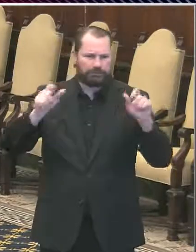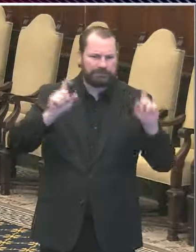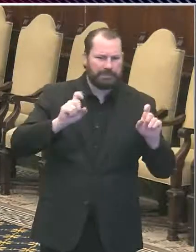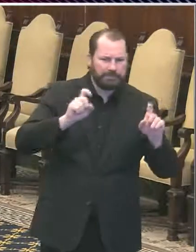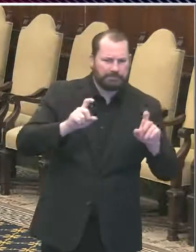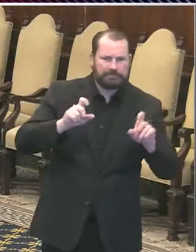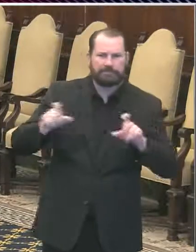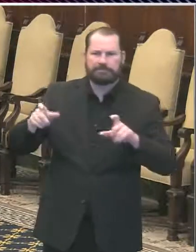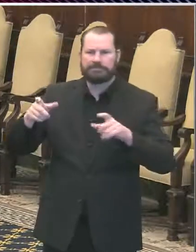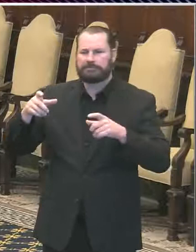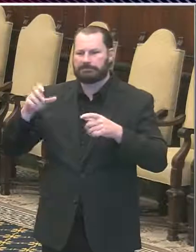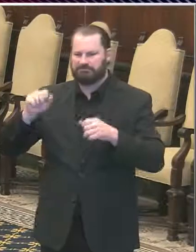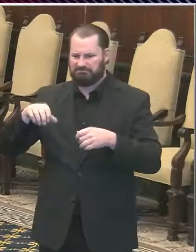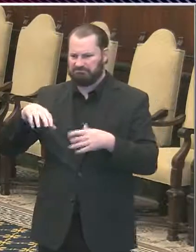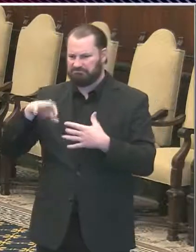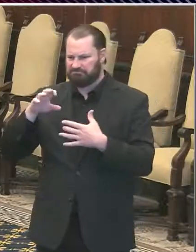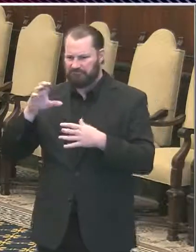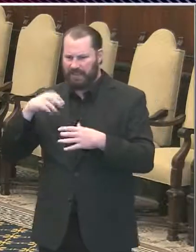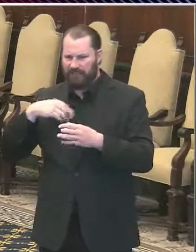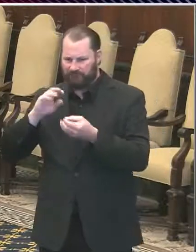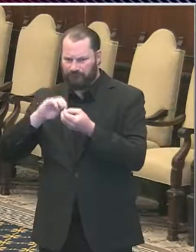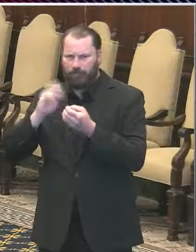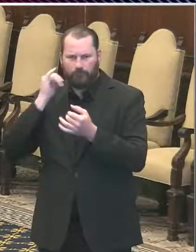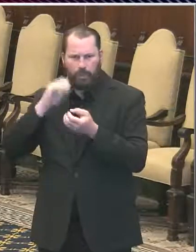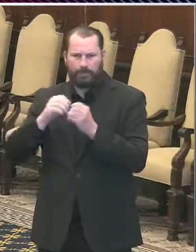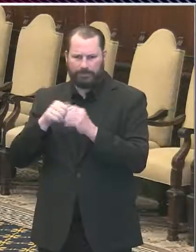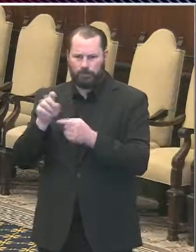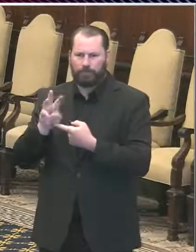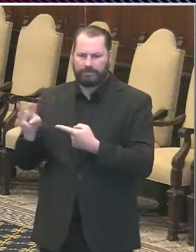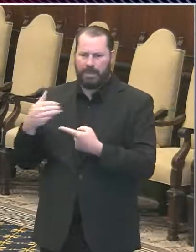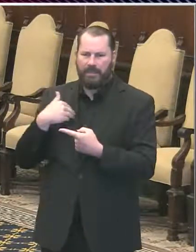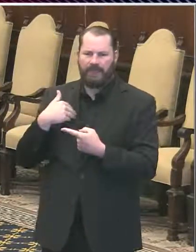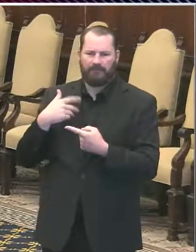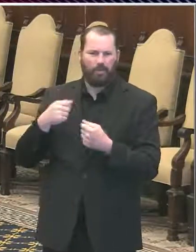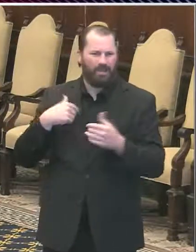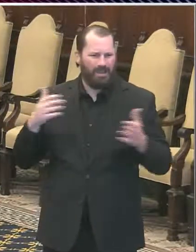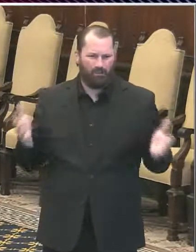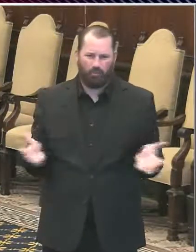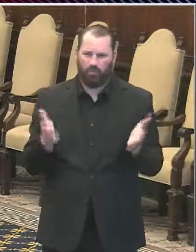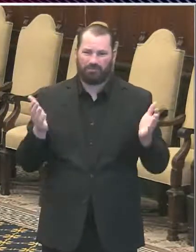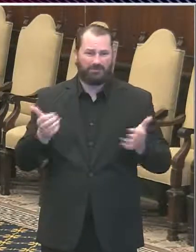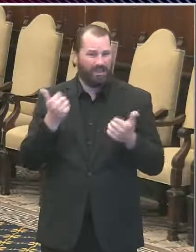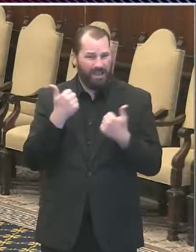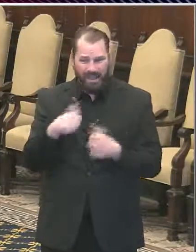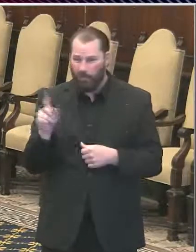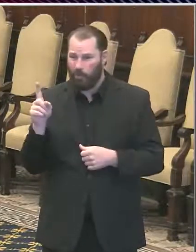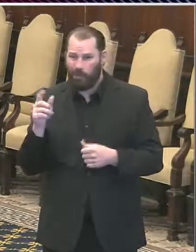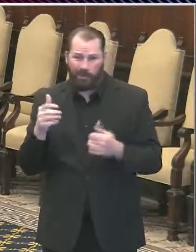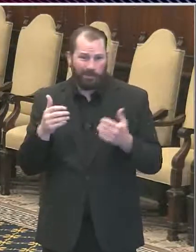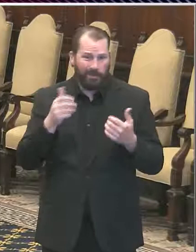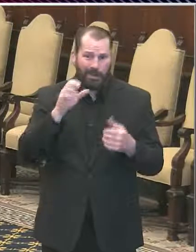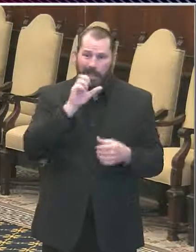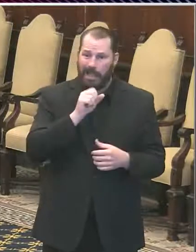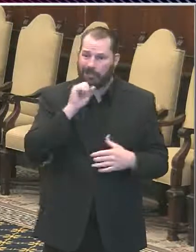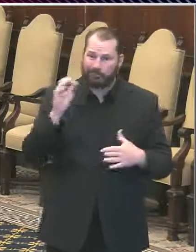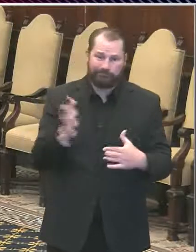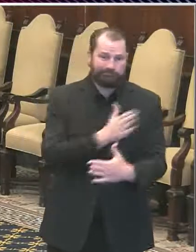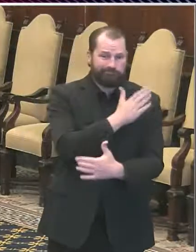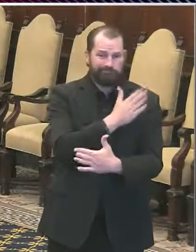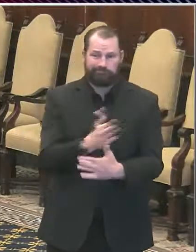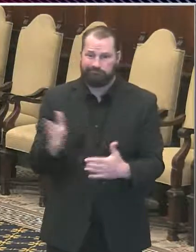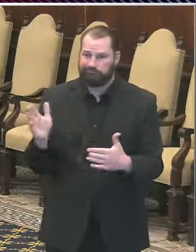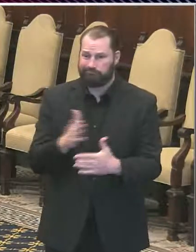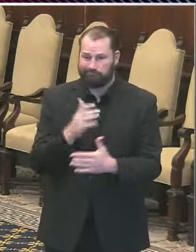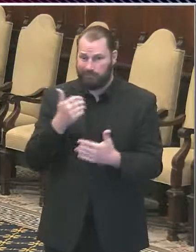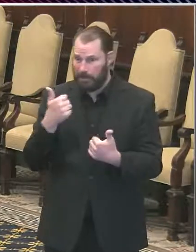We're encouraging anyone at any age with new onset of respiratory symptoms to go in and get tested. It's free of charge. There's plenty of places